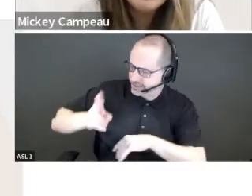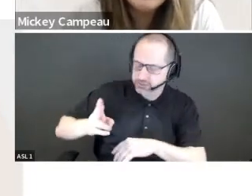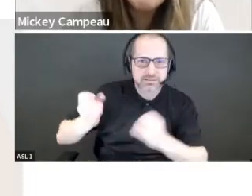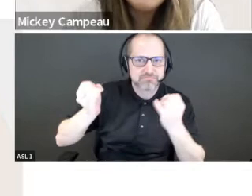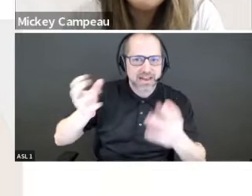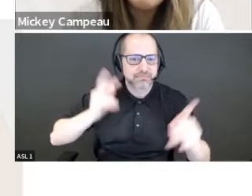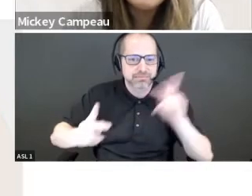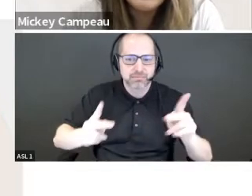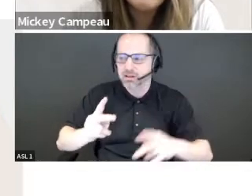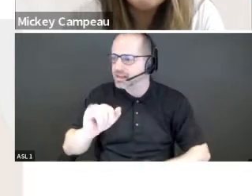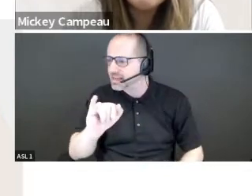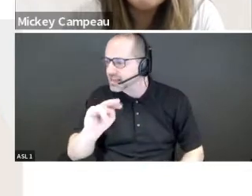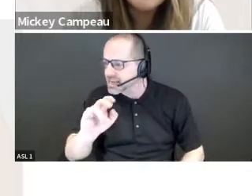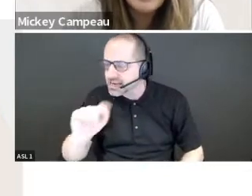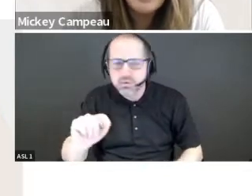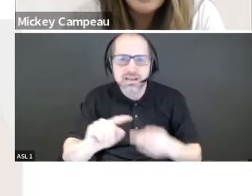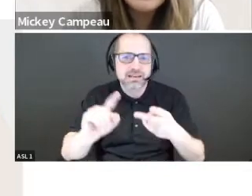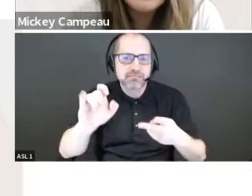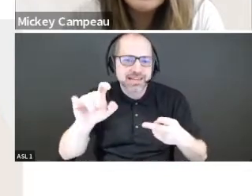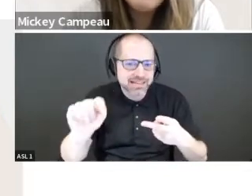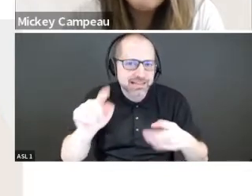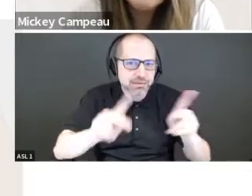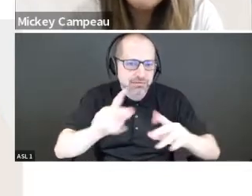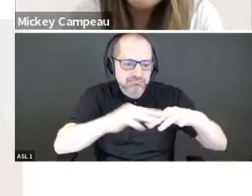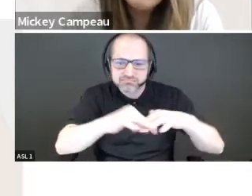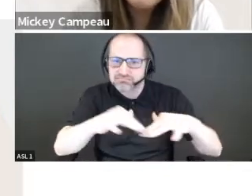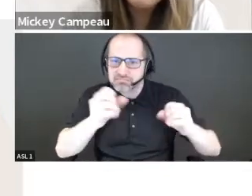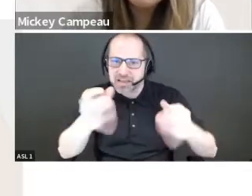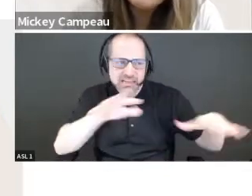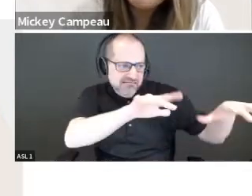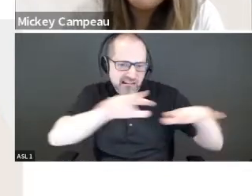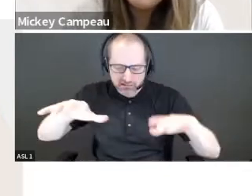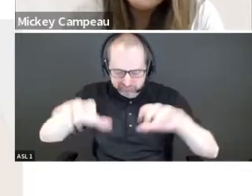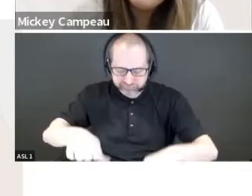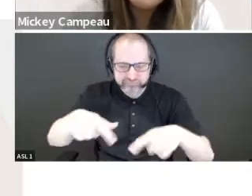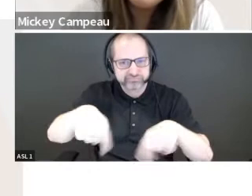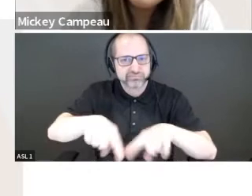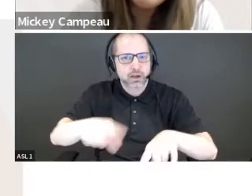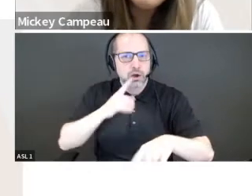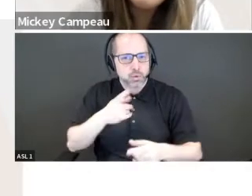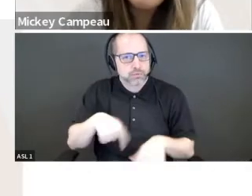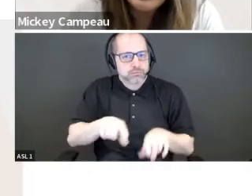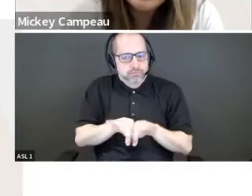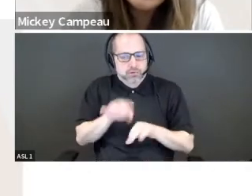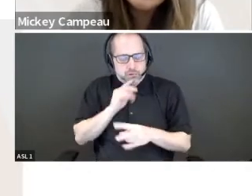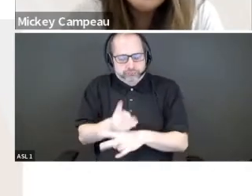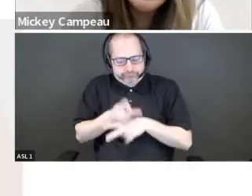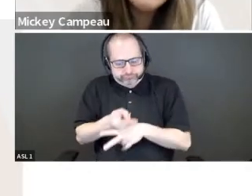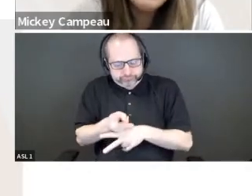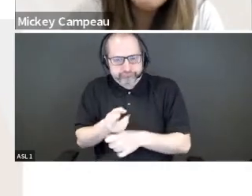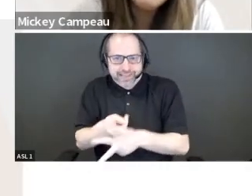Inuit and Maitis peoples today. As a city, we have a responsibility for the stewardship of the land on which we live and work.